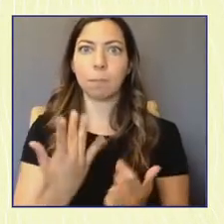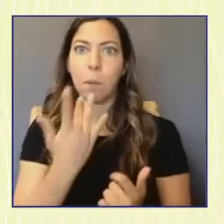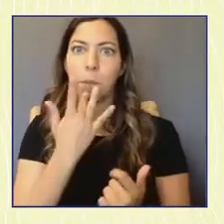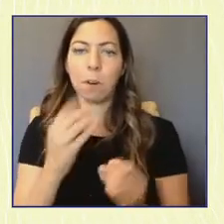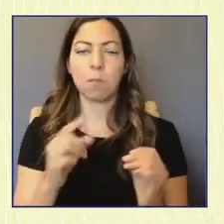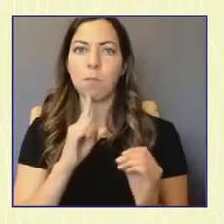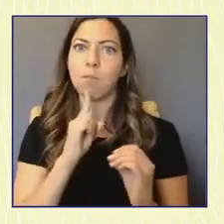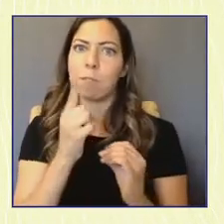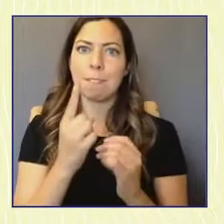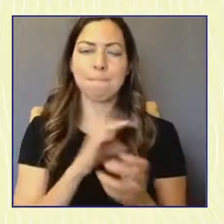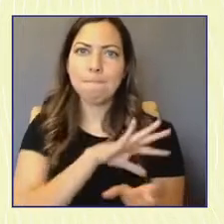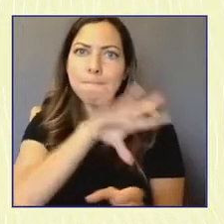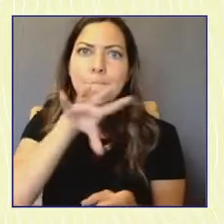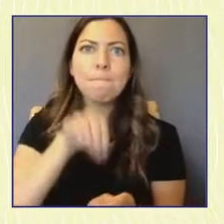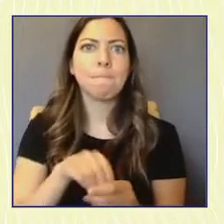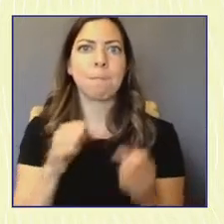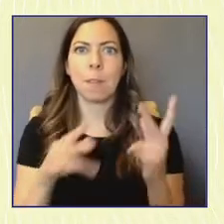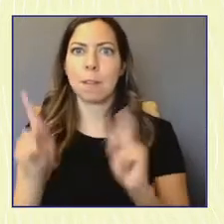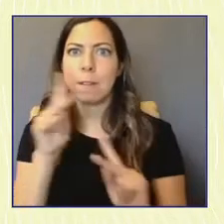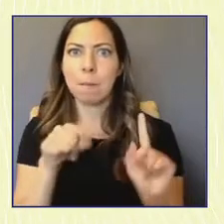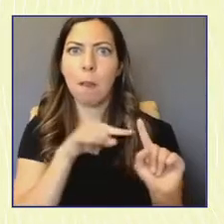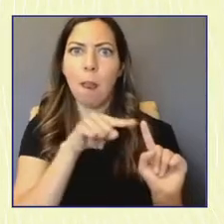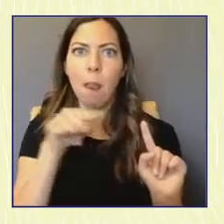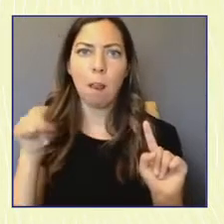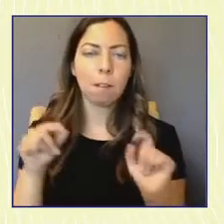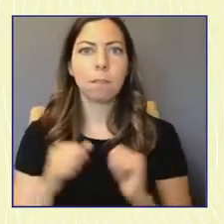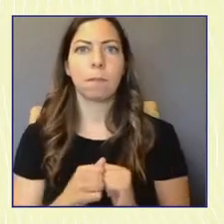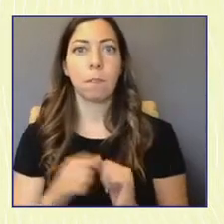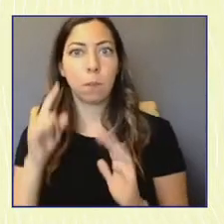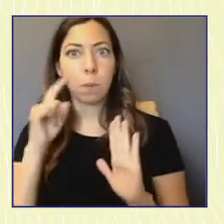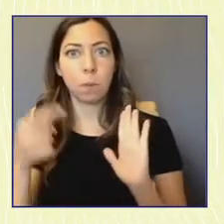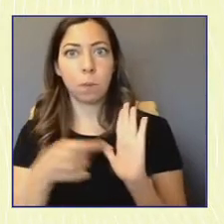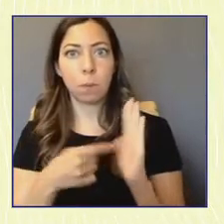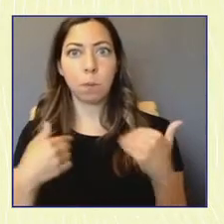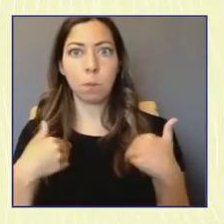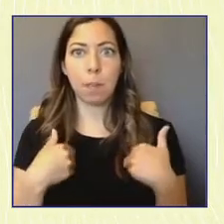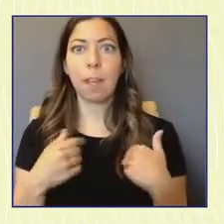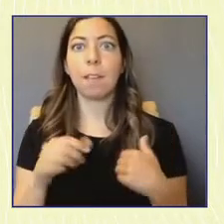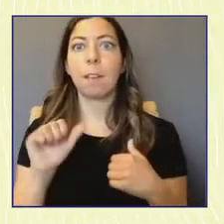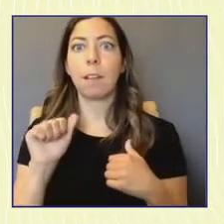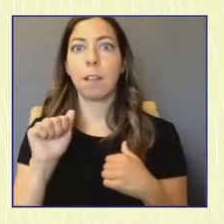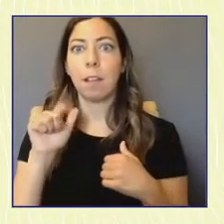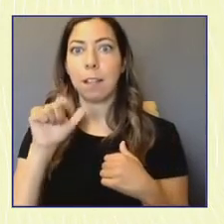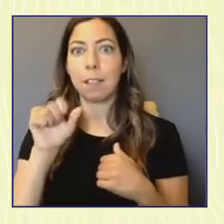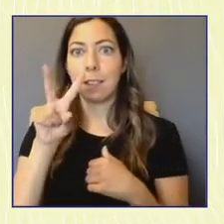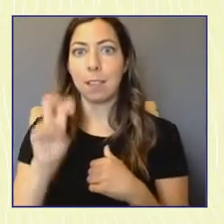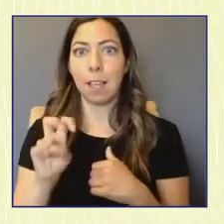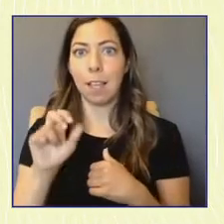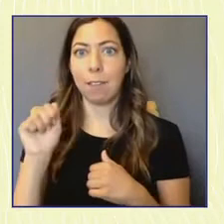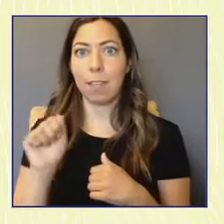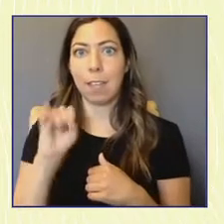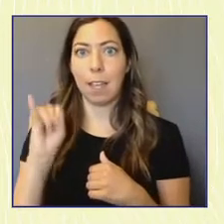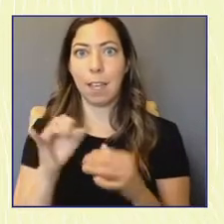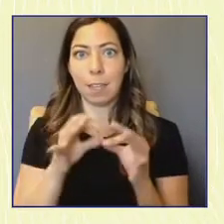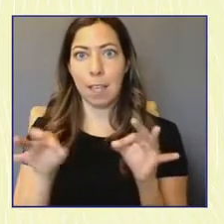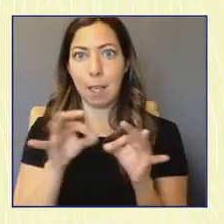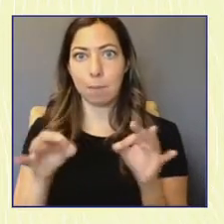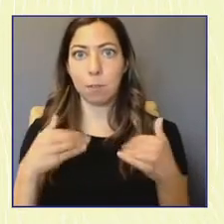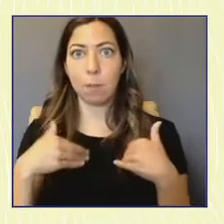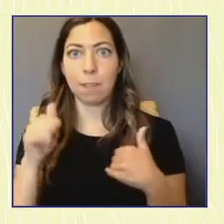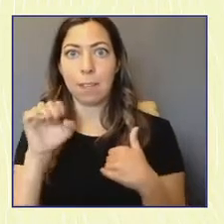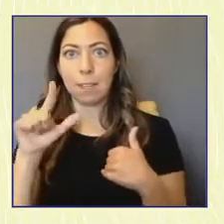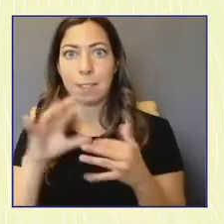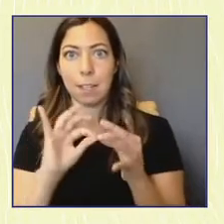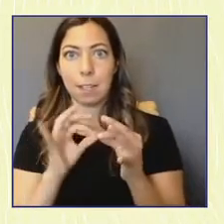here to be a part of that. You're going to notice there are live AI captions that are happening right now. There's going to be ASL interpretation.